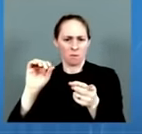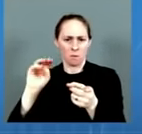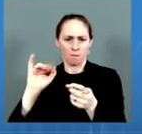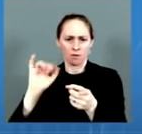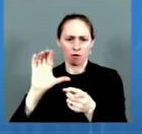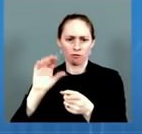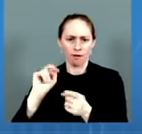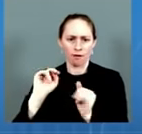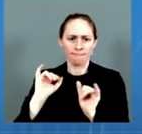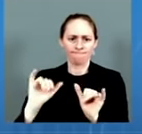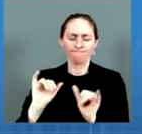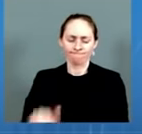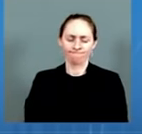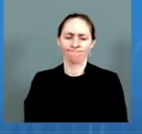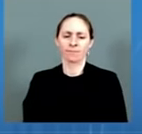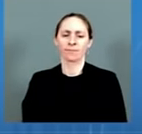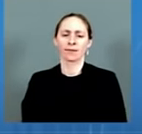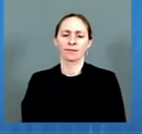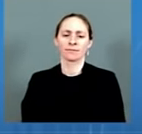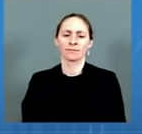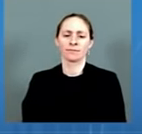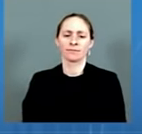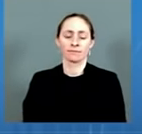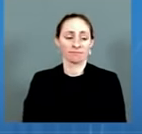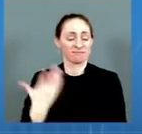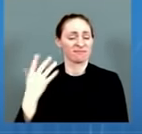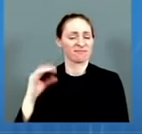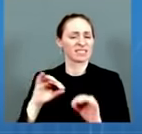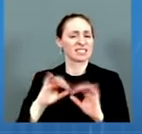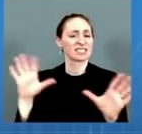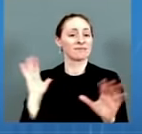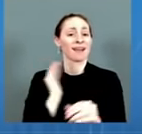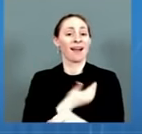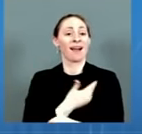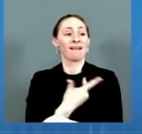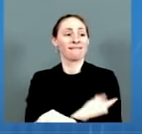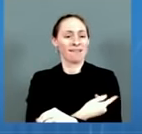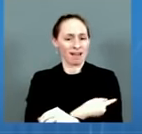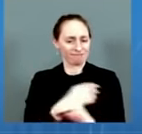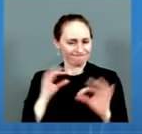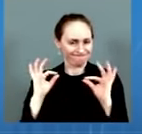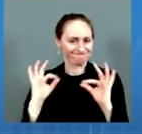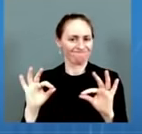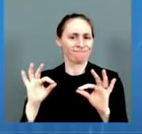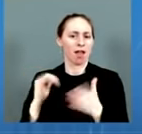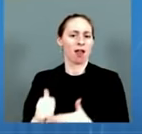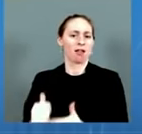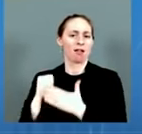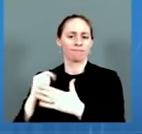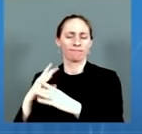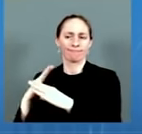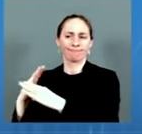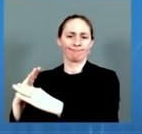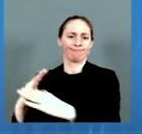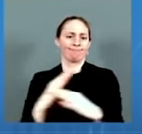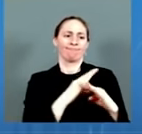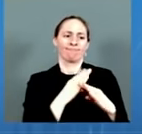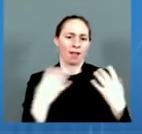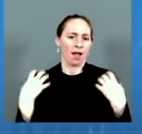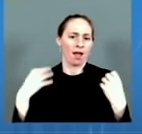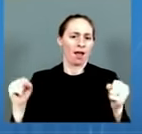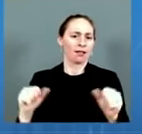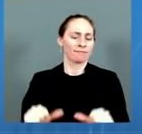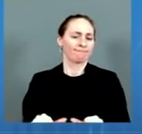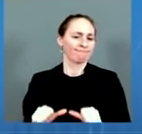work. They continue to provide people protection against this new variant. And booster shots provide the highest